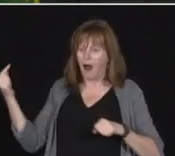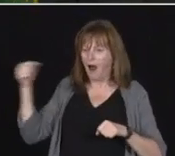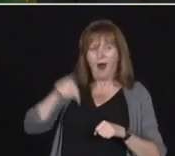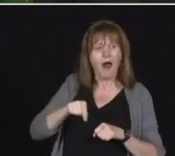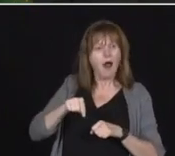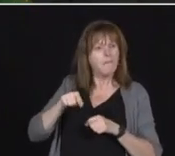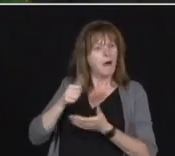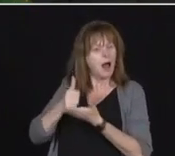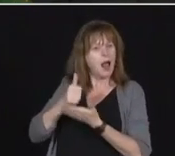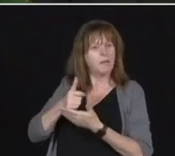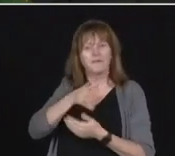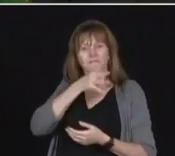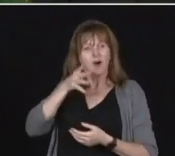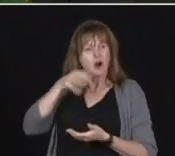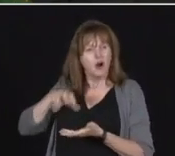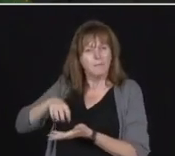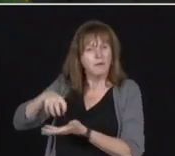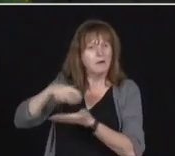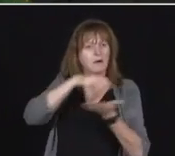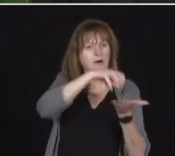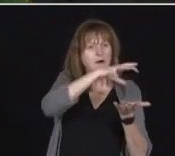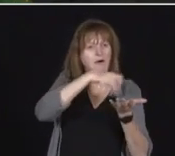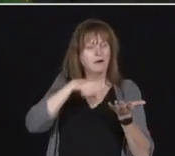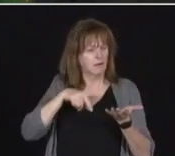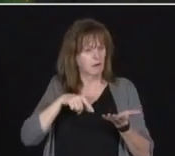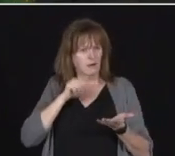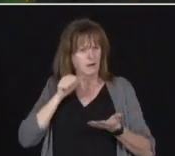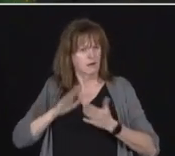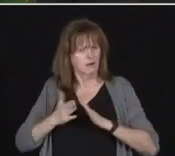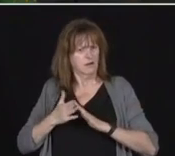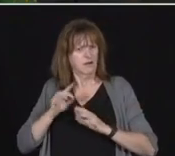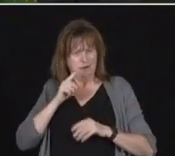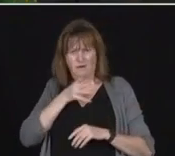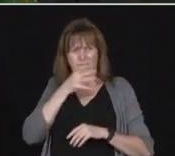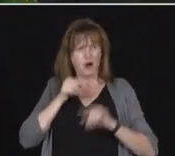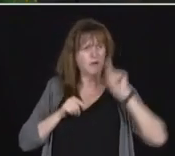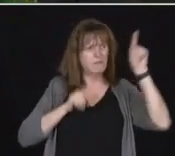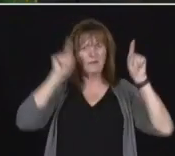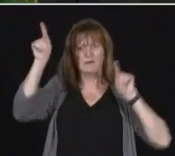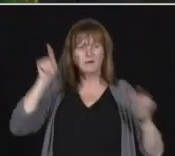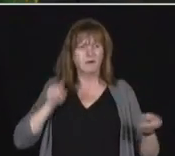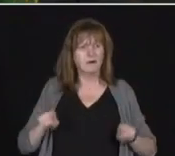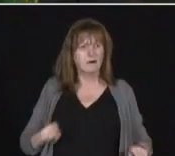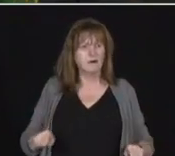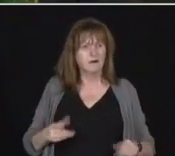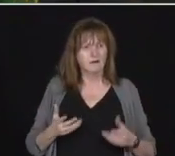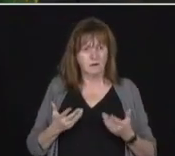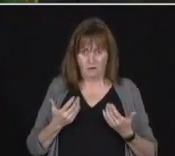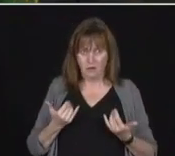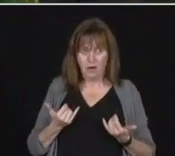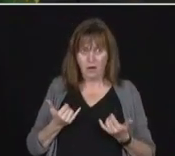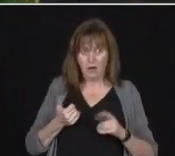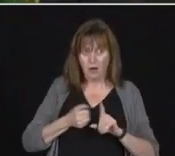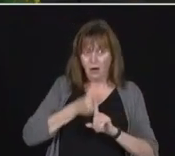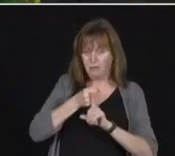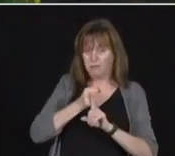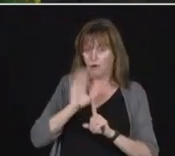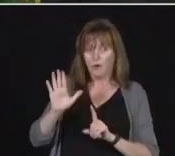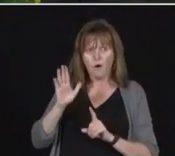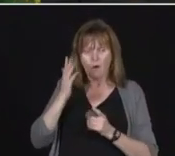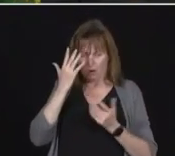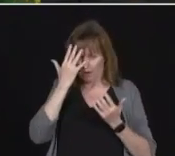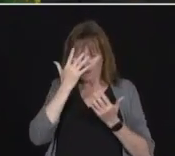much of a GTA story. It's more in rural areas than we've seen before. Does that change your thinking at all in terms of allowing a